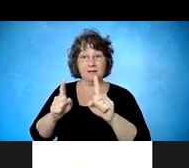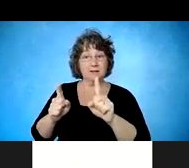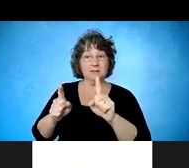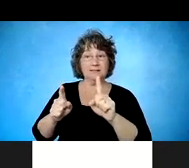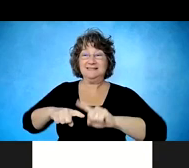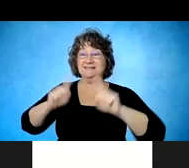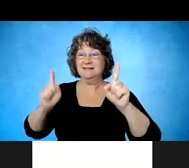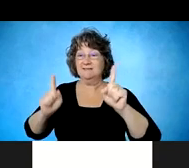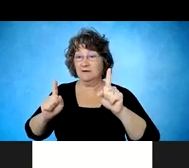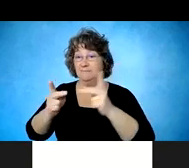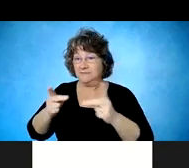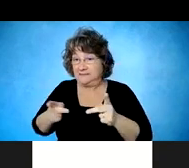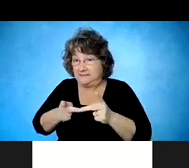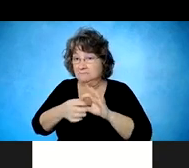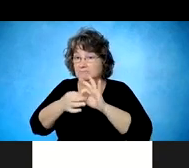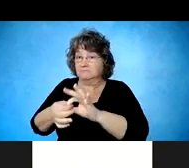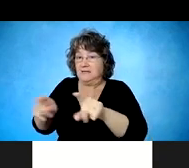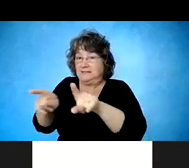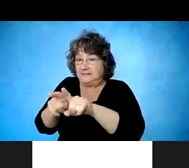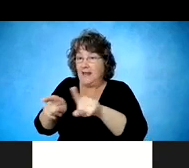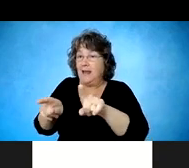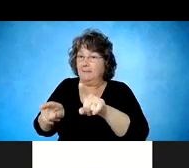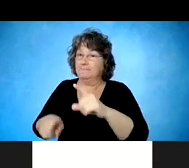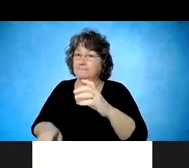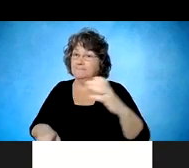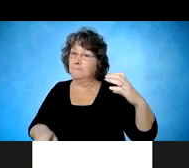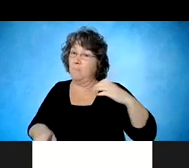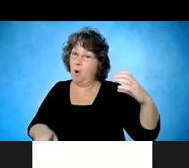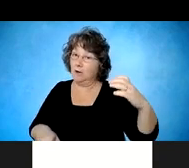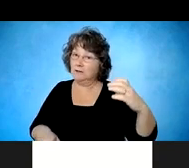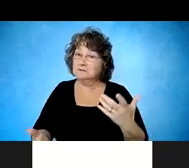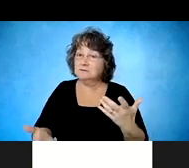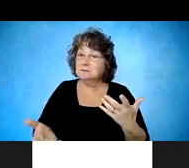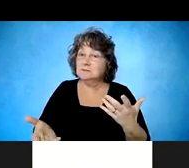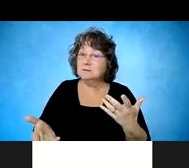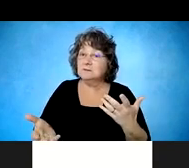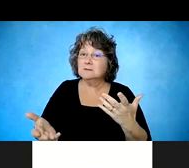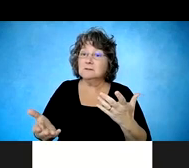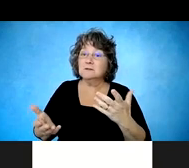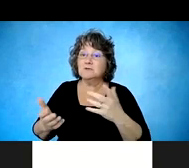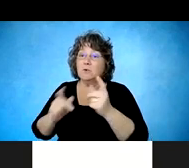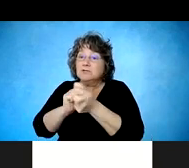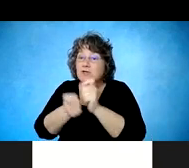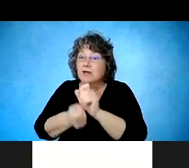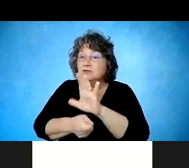And the individuals are the best reported and they know the most information about where they could potentially move within their company